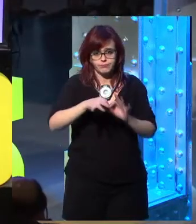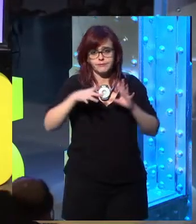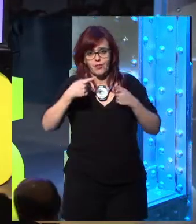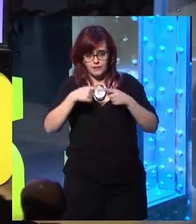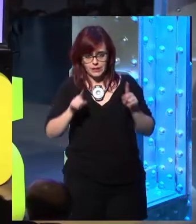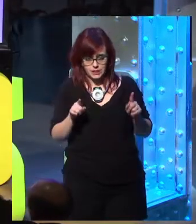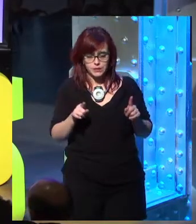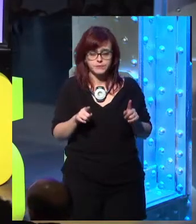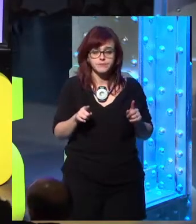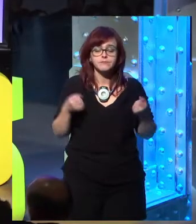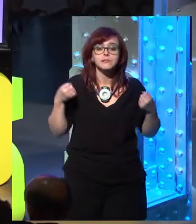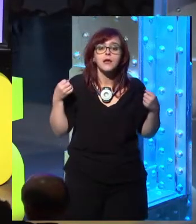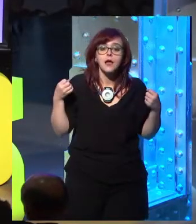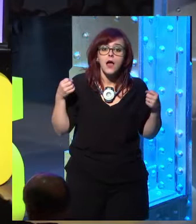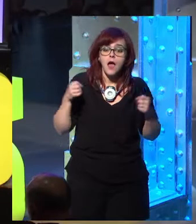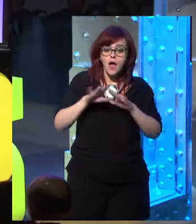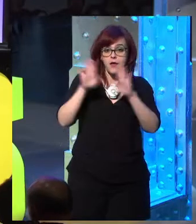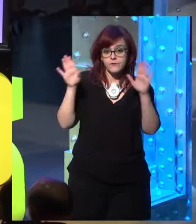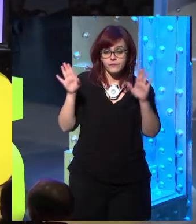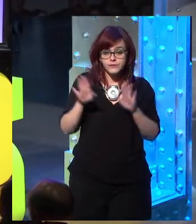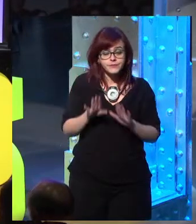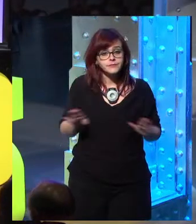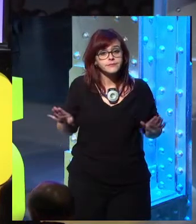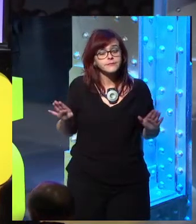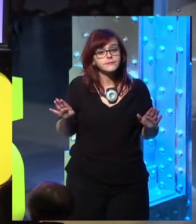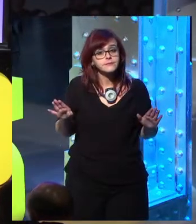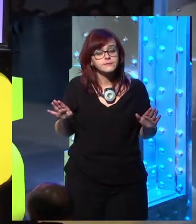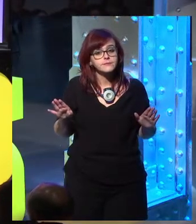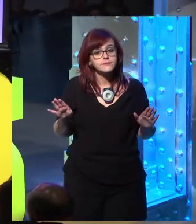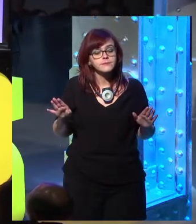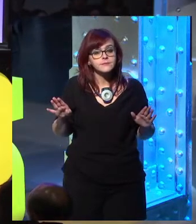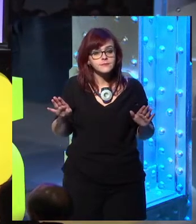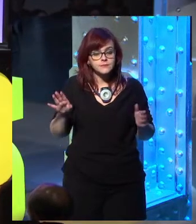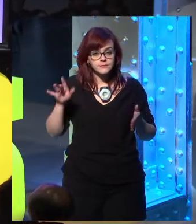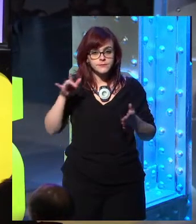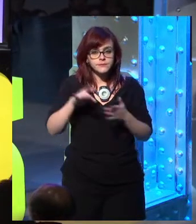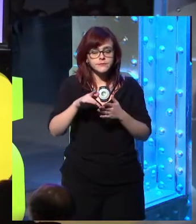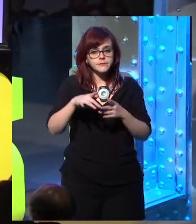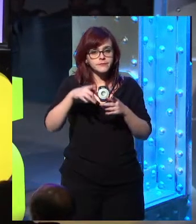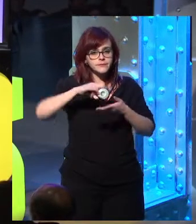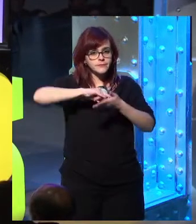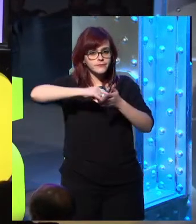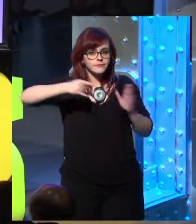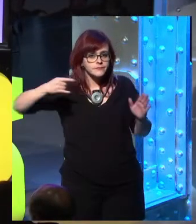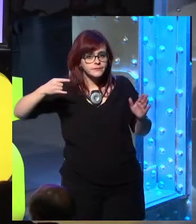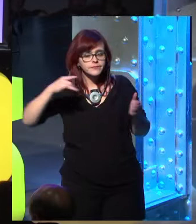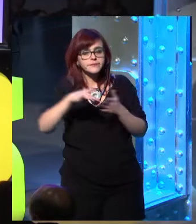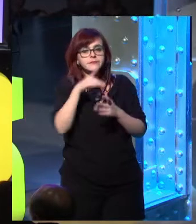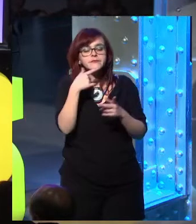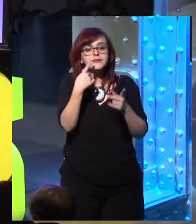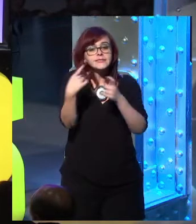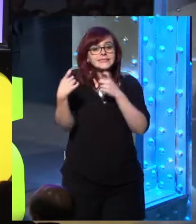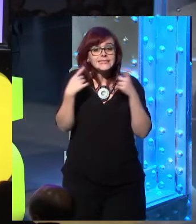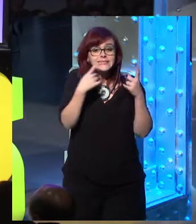Finally, the right amount of tech is the minimum to solve the problem. Every new feature you add to a piece of technology is something you have to support.